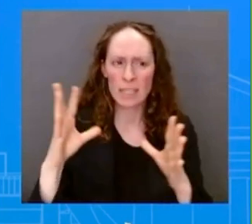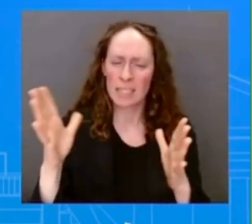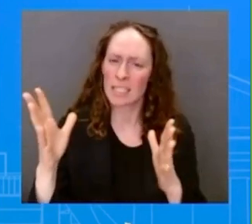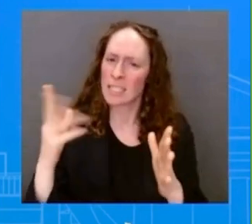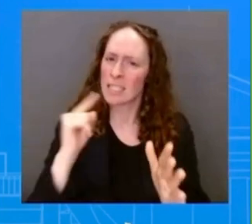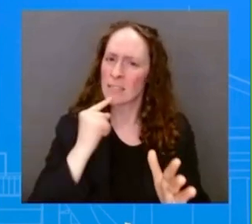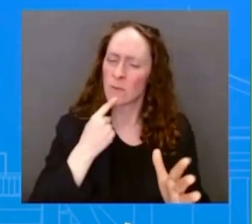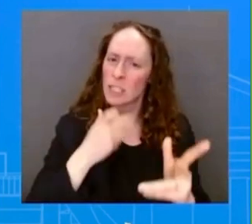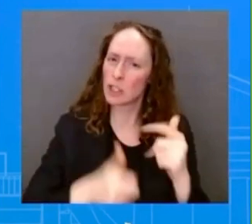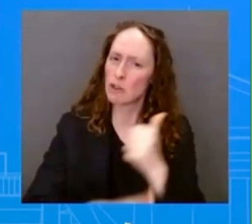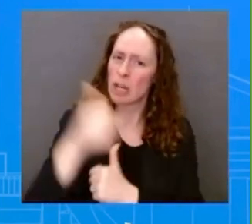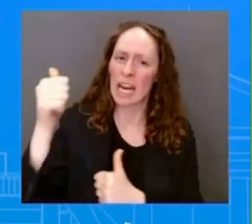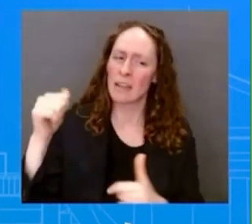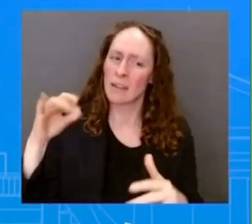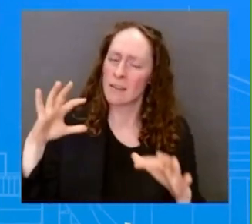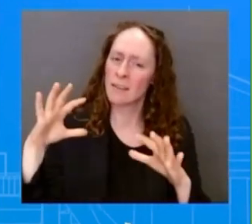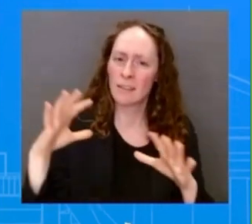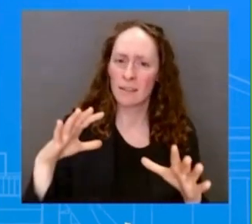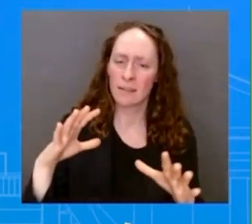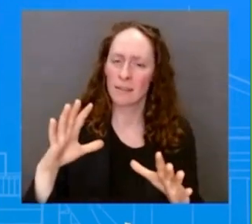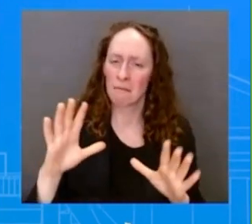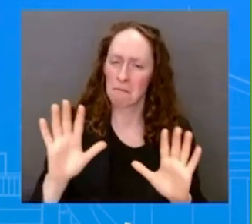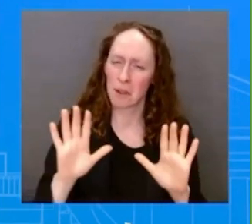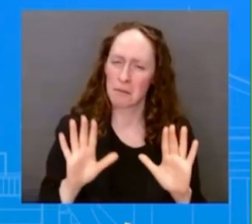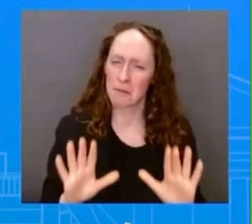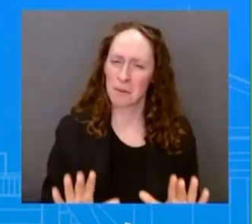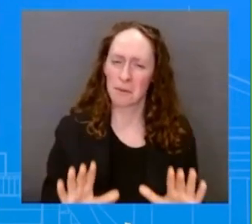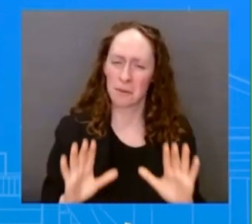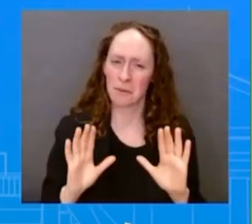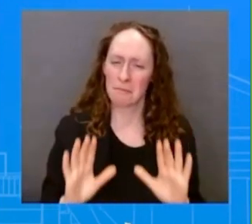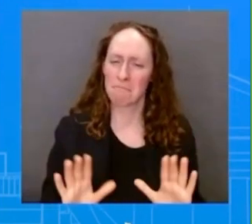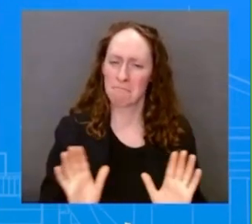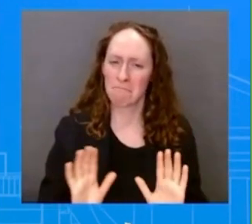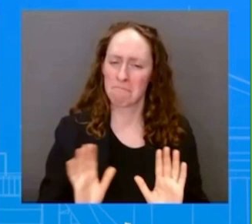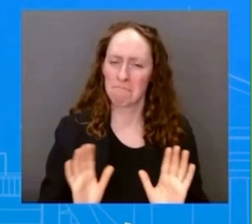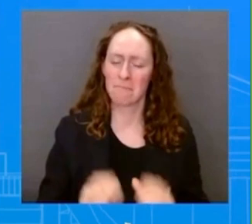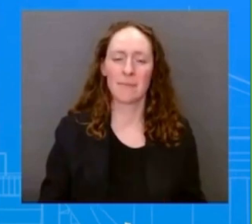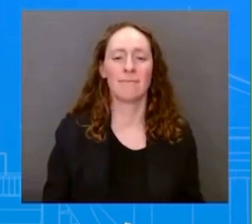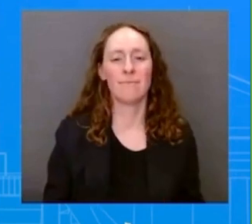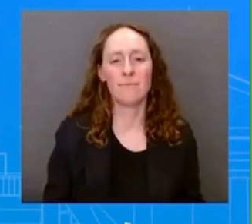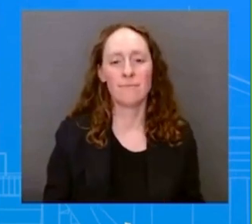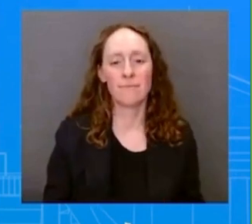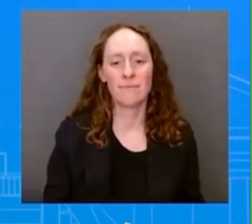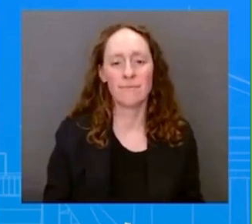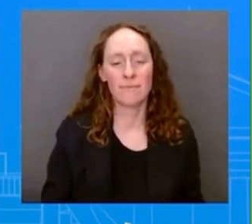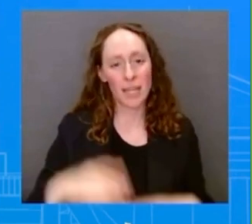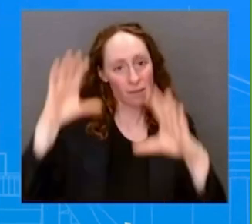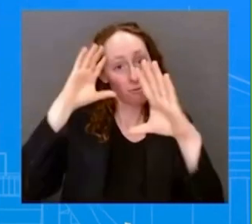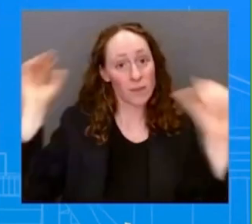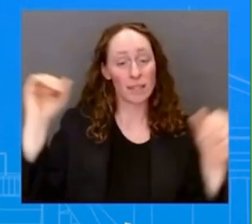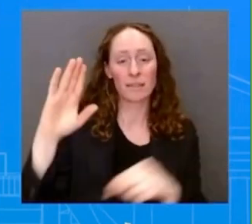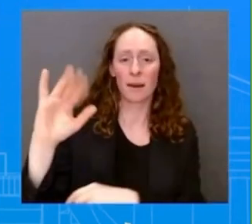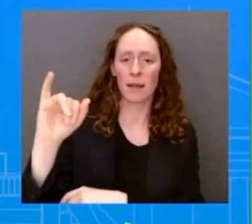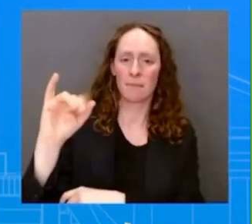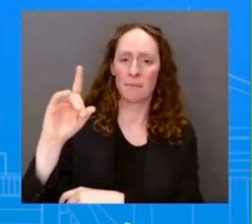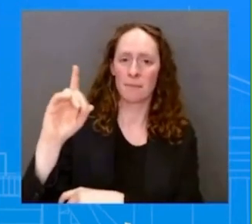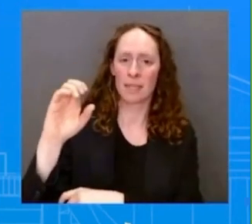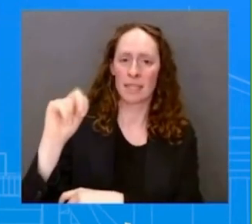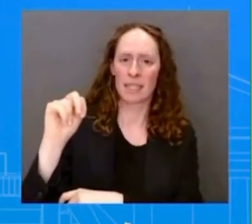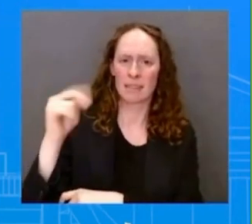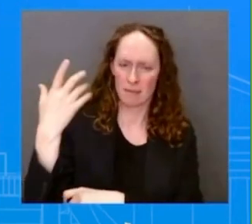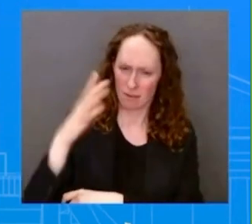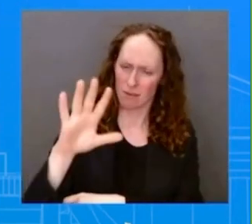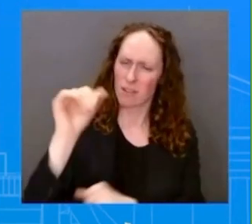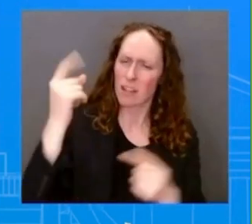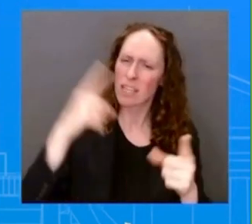has been keeping the lines of communication open with Beijing. We want to see that continue on this issue and other issues across